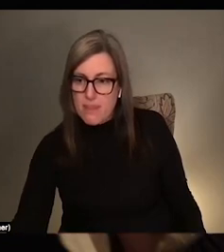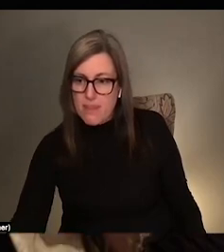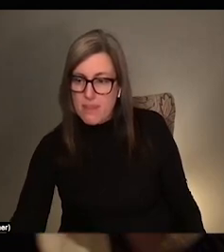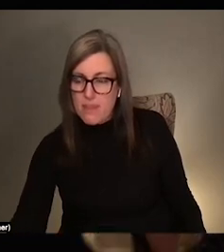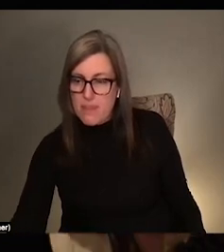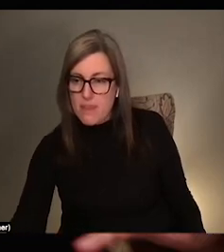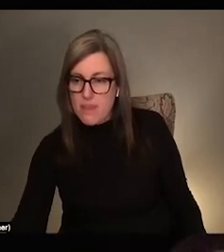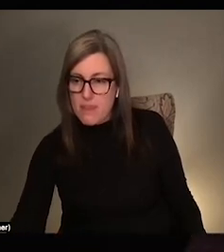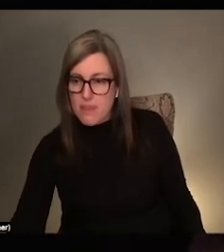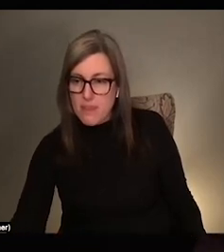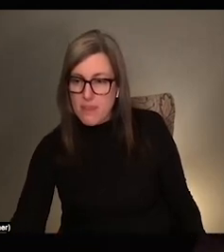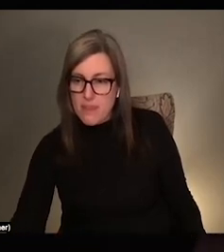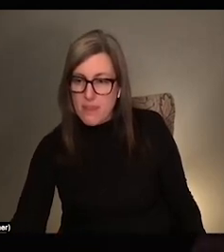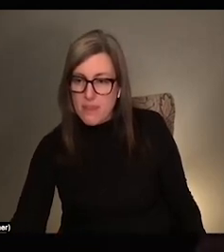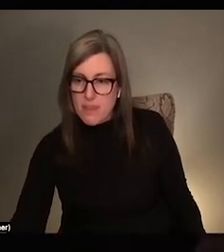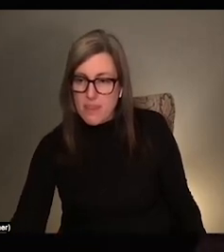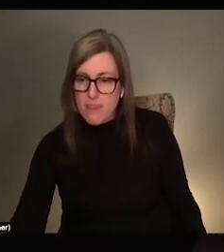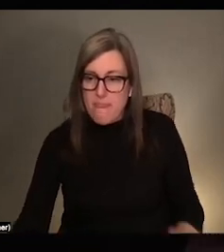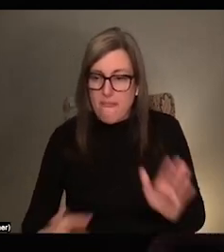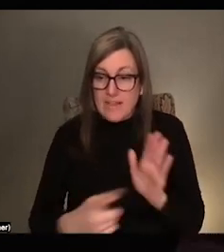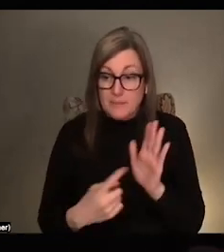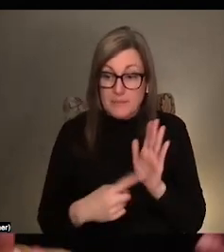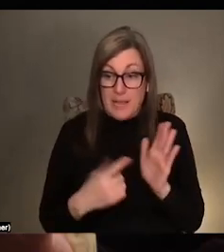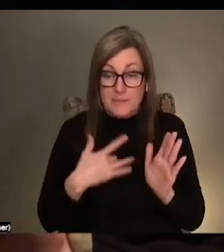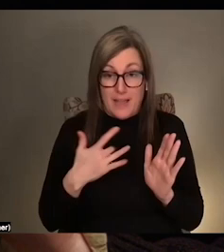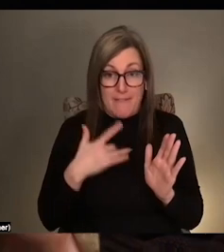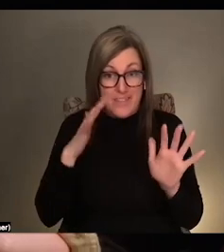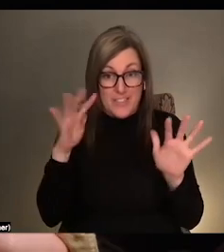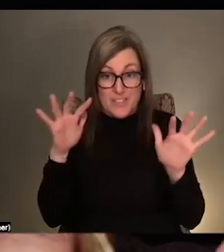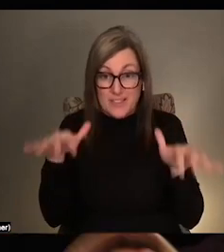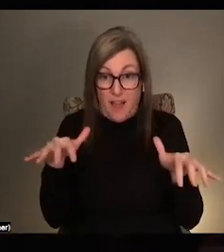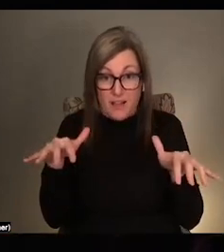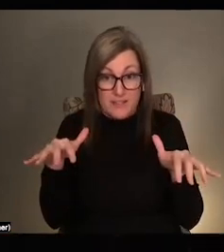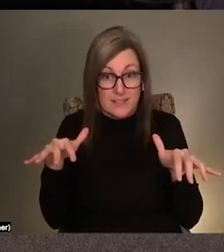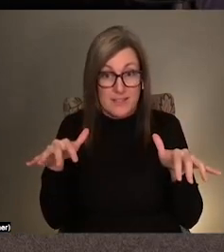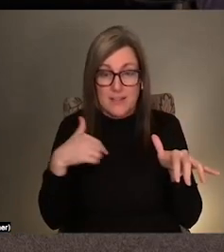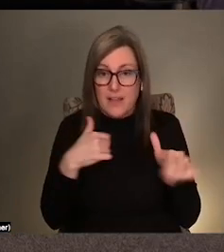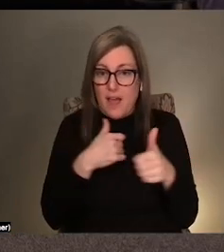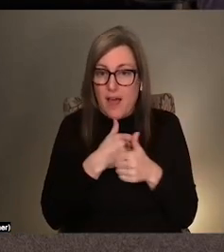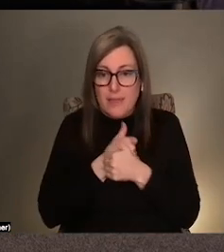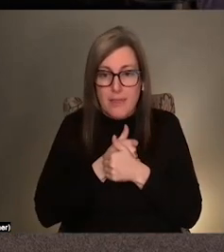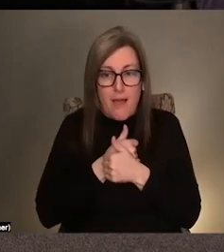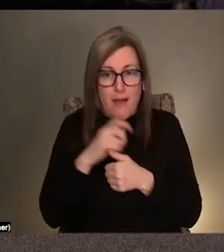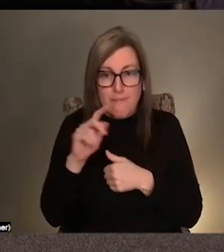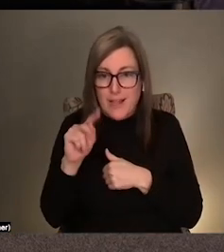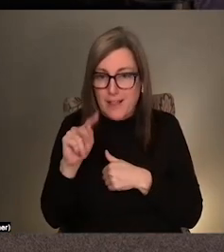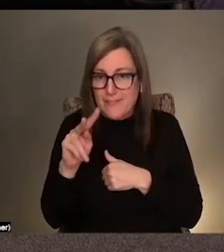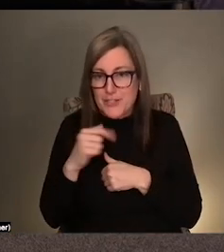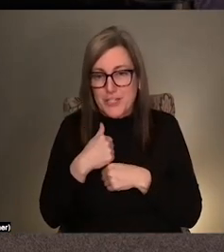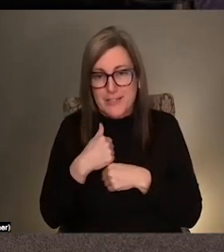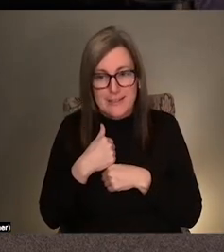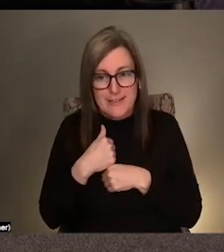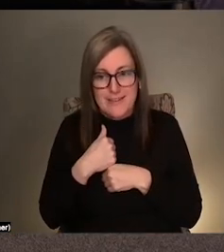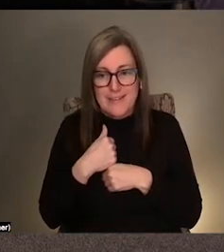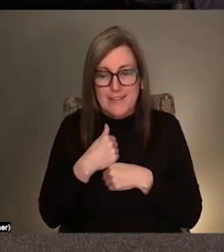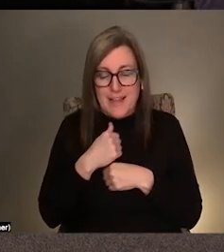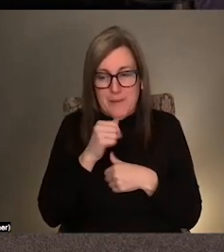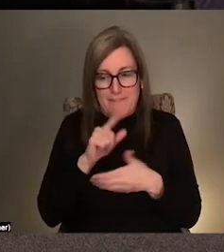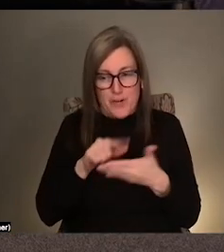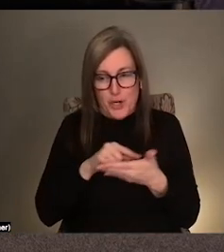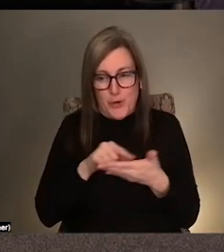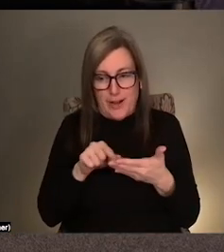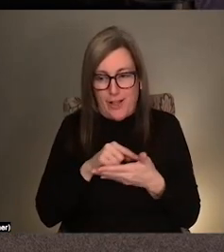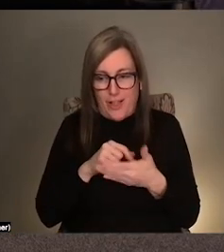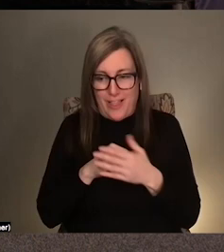stunned, like around this kind of question because I'm just like, I just love television, like pretty uncritically. Um, and,